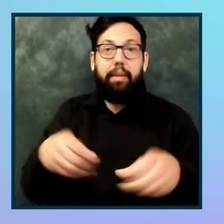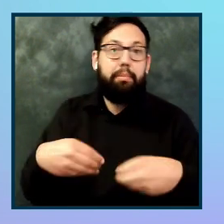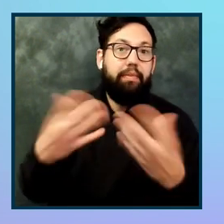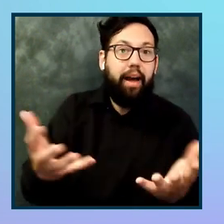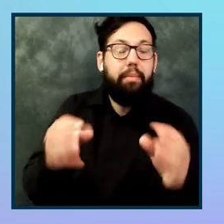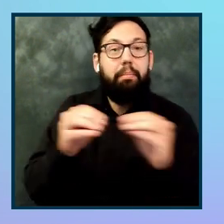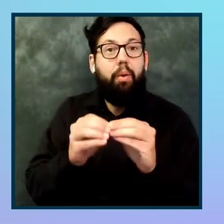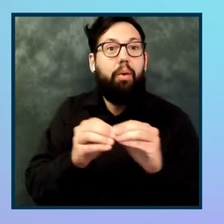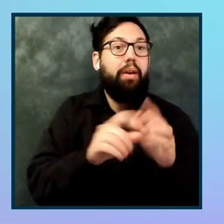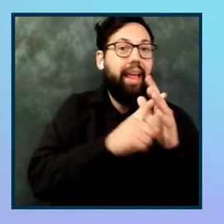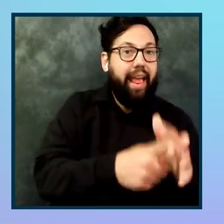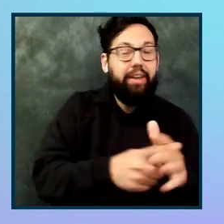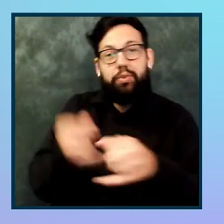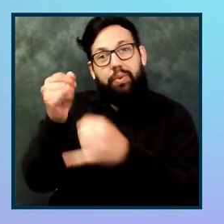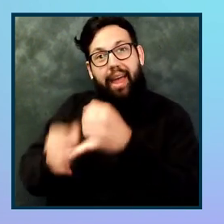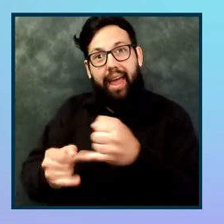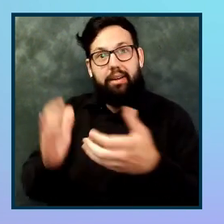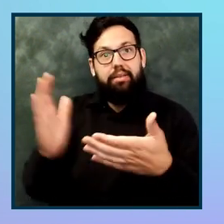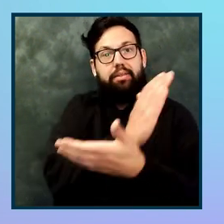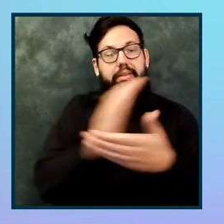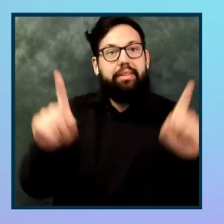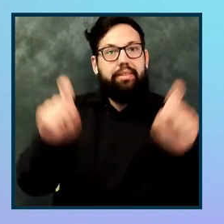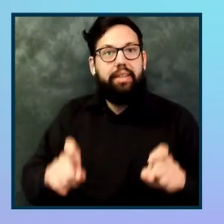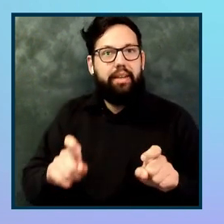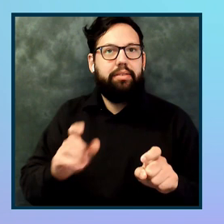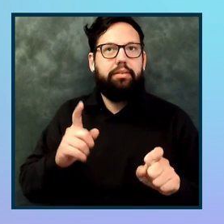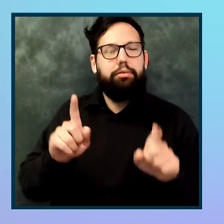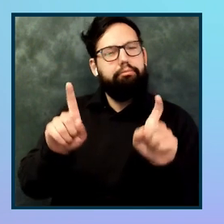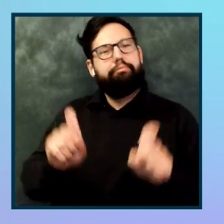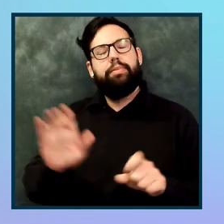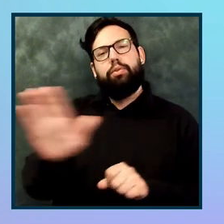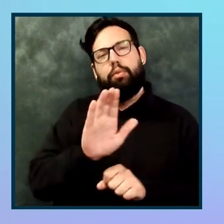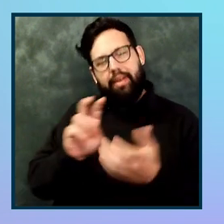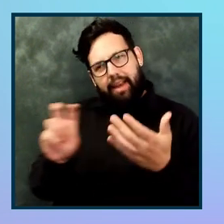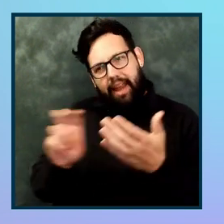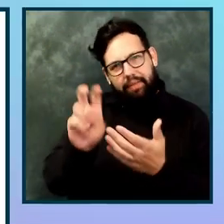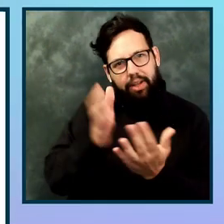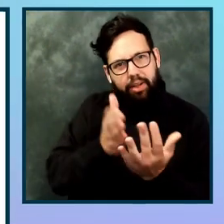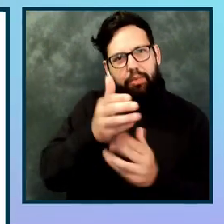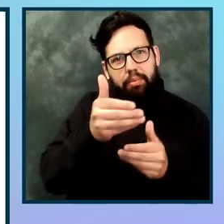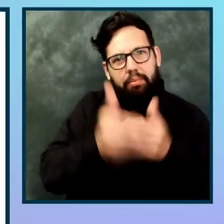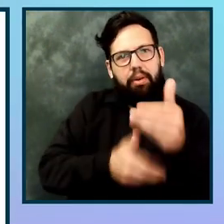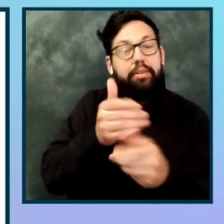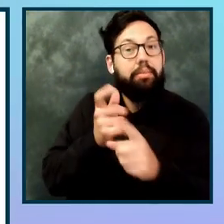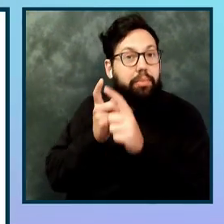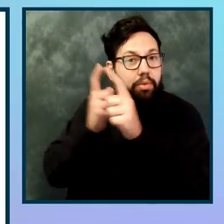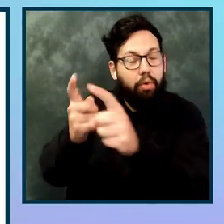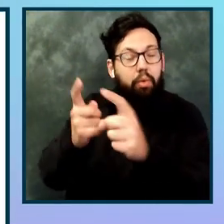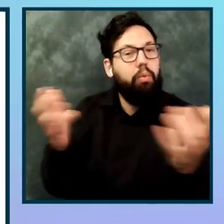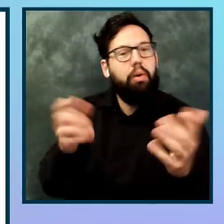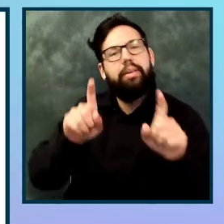through all this process. But what we want to test here is what the user